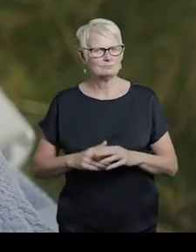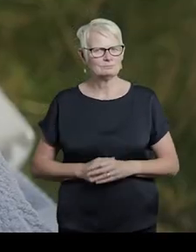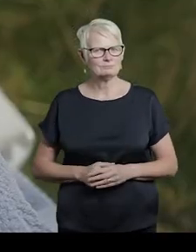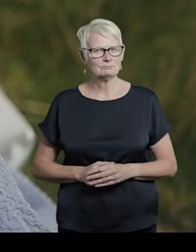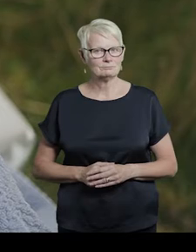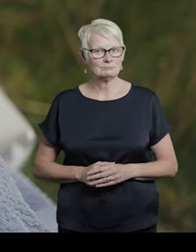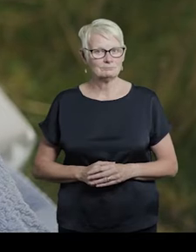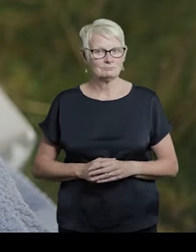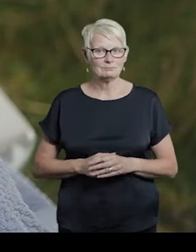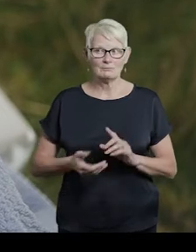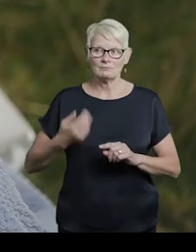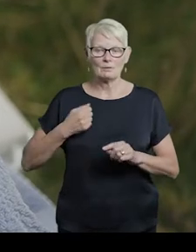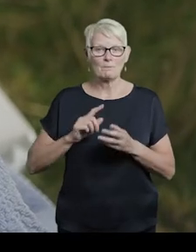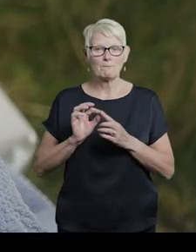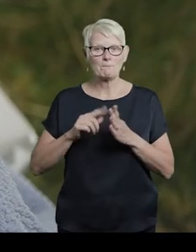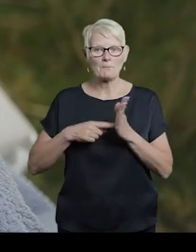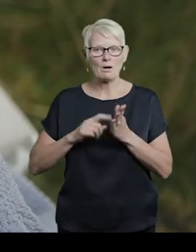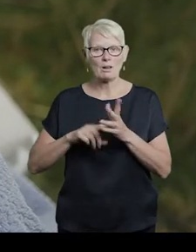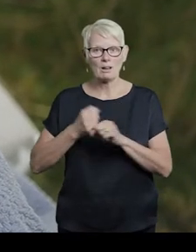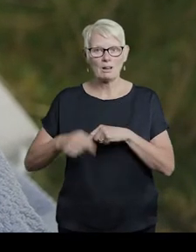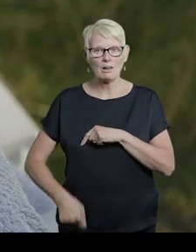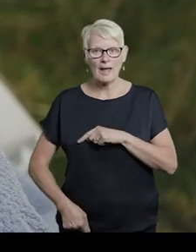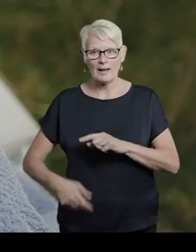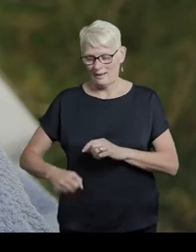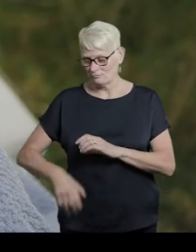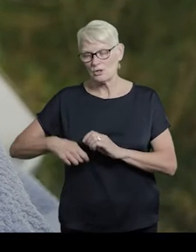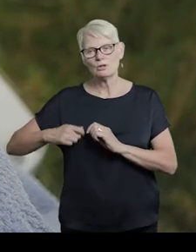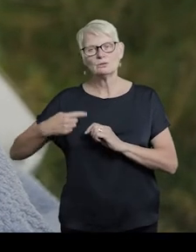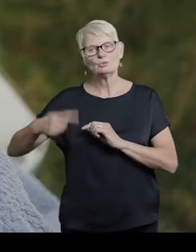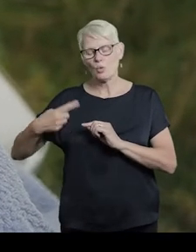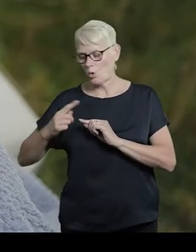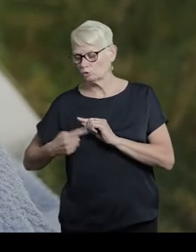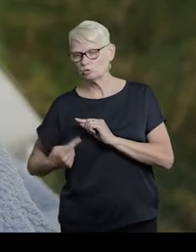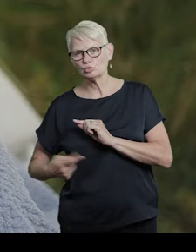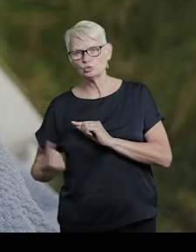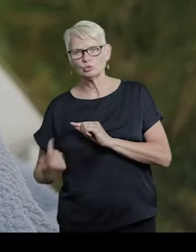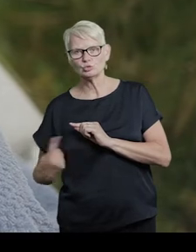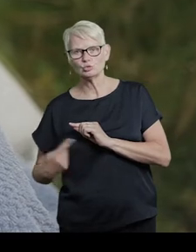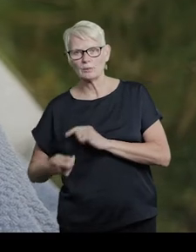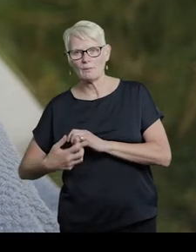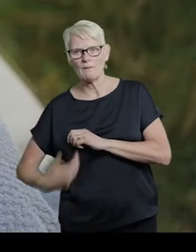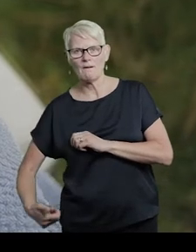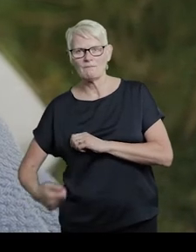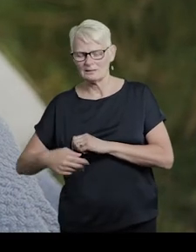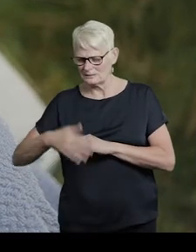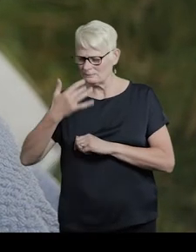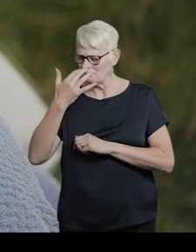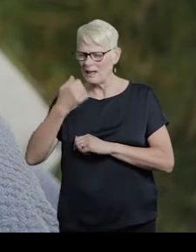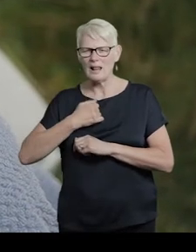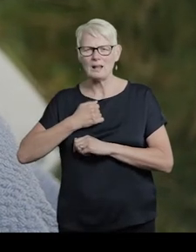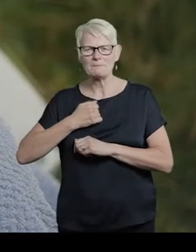The cutting of my pot, the rotating, slicing, buzzing saw. I can smell my own flesh. The